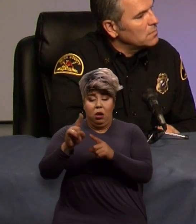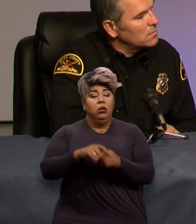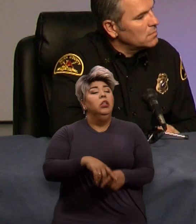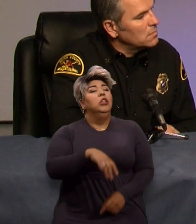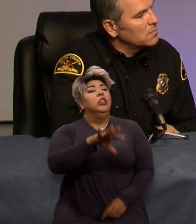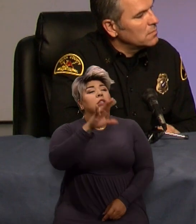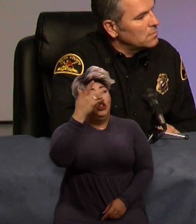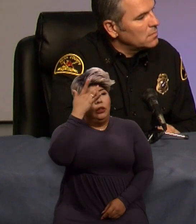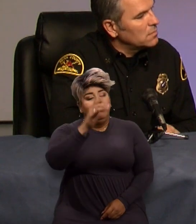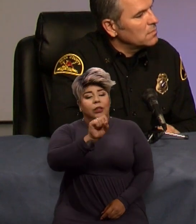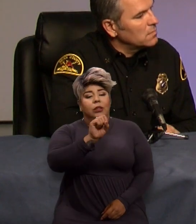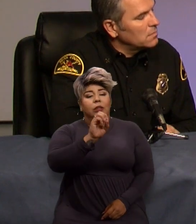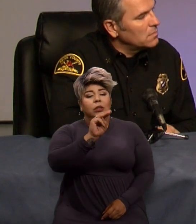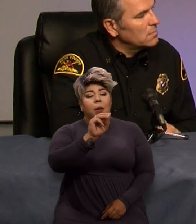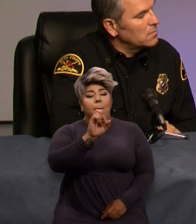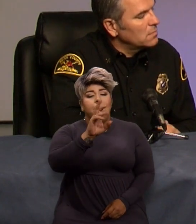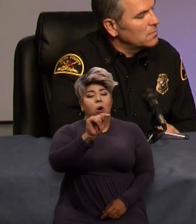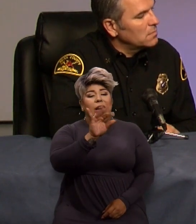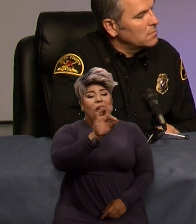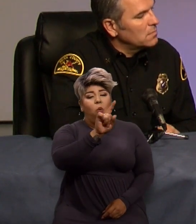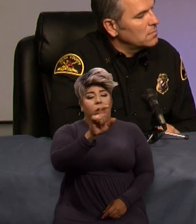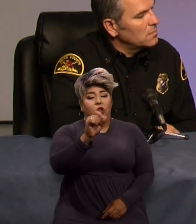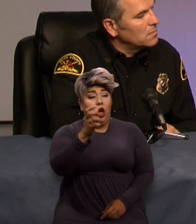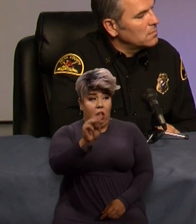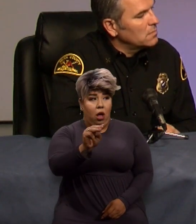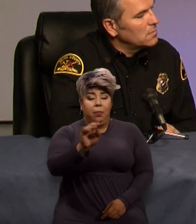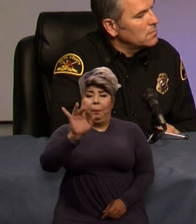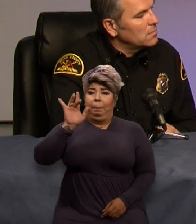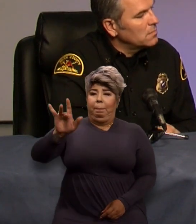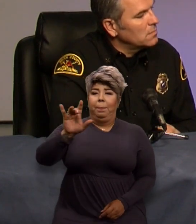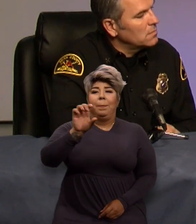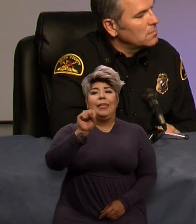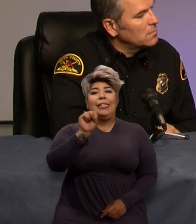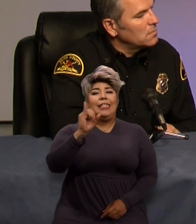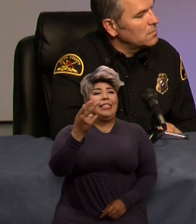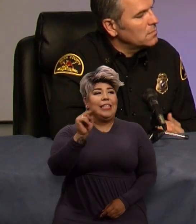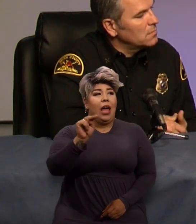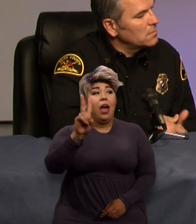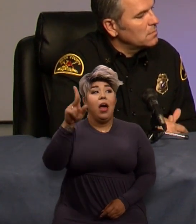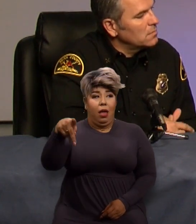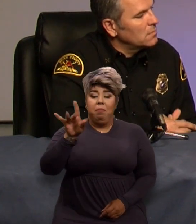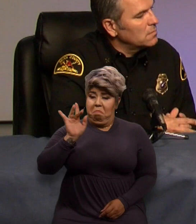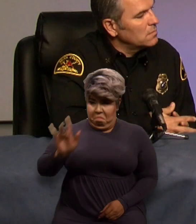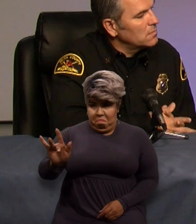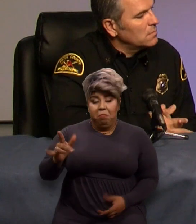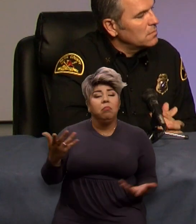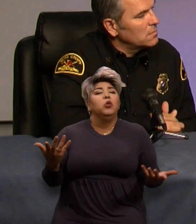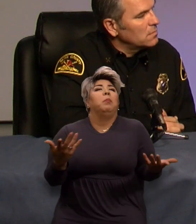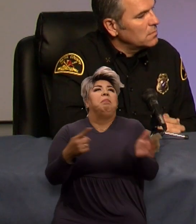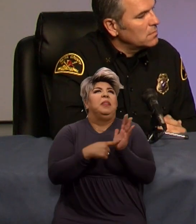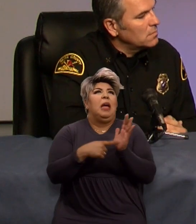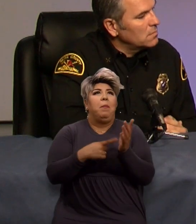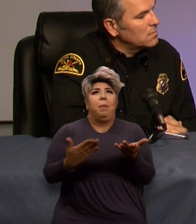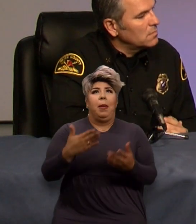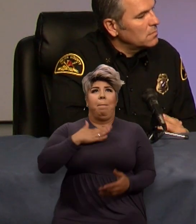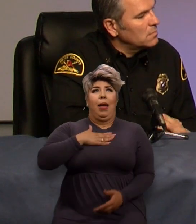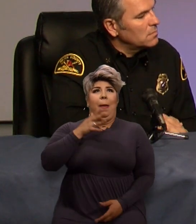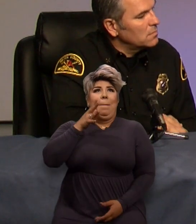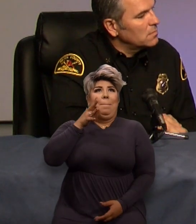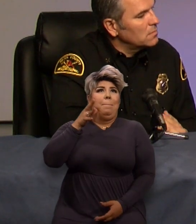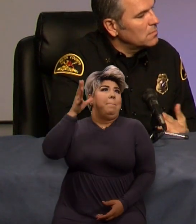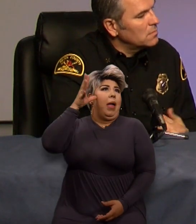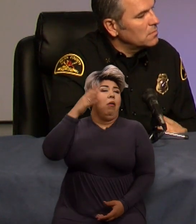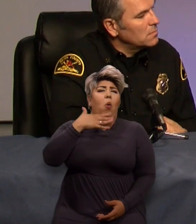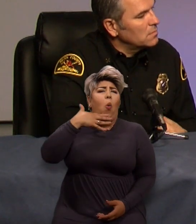.com. Okay. You'll hit sign up and then it'll bring up all the information you need to know. If, say, you want your elderly parent that has dementia or